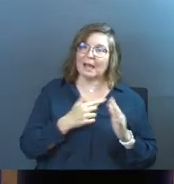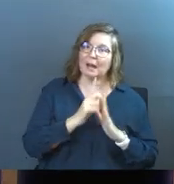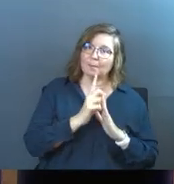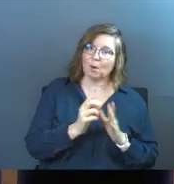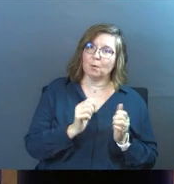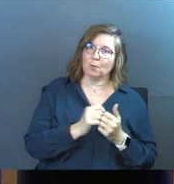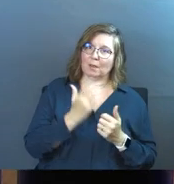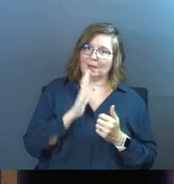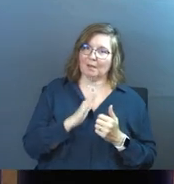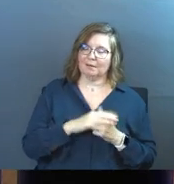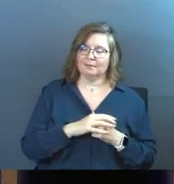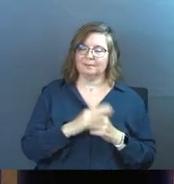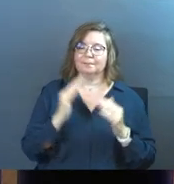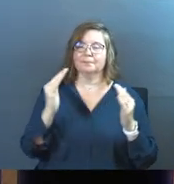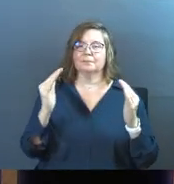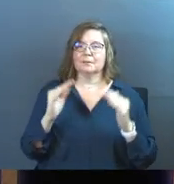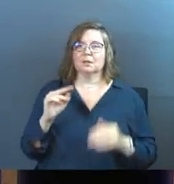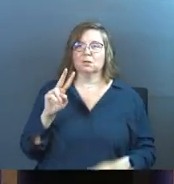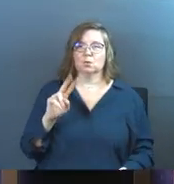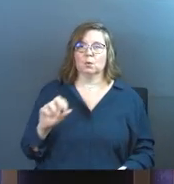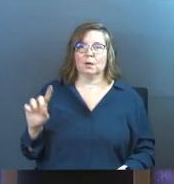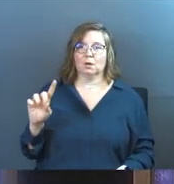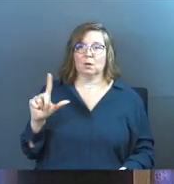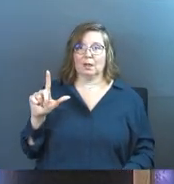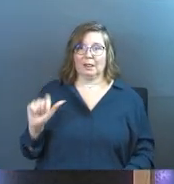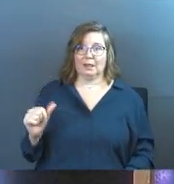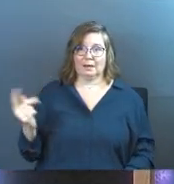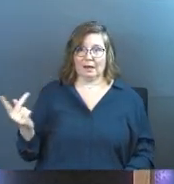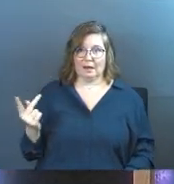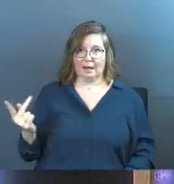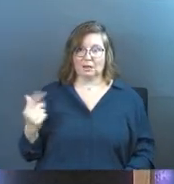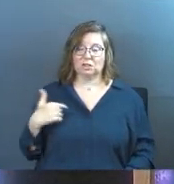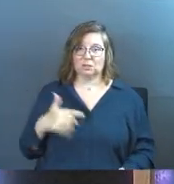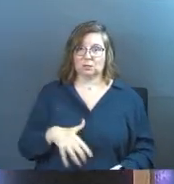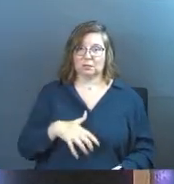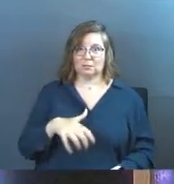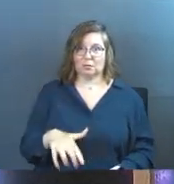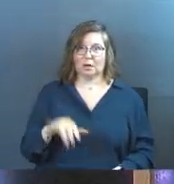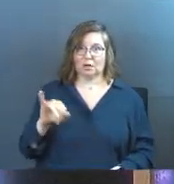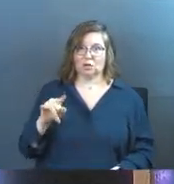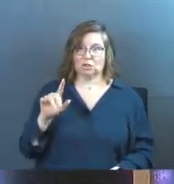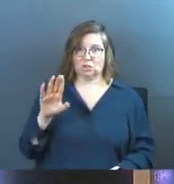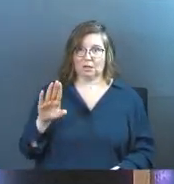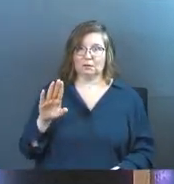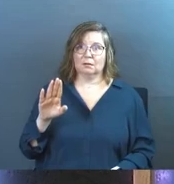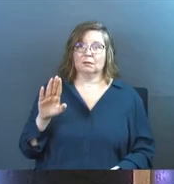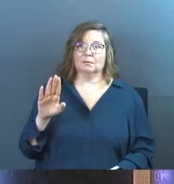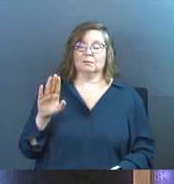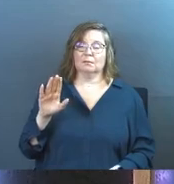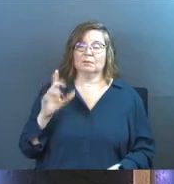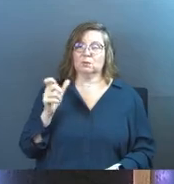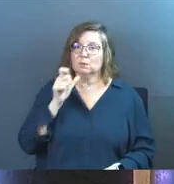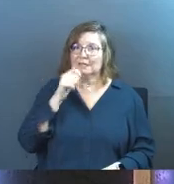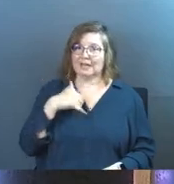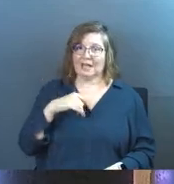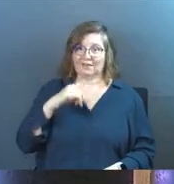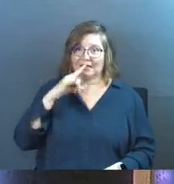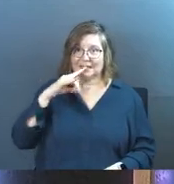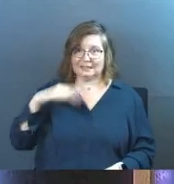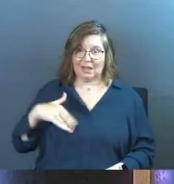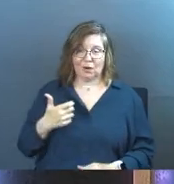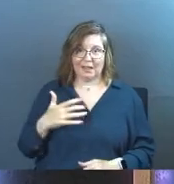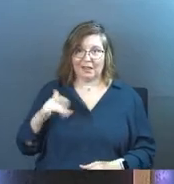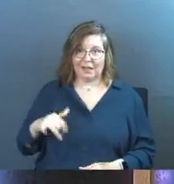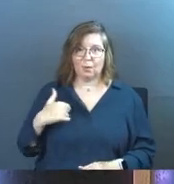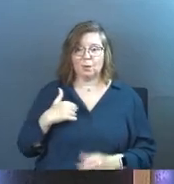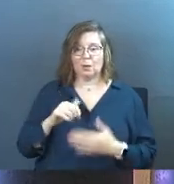is 2001. So Linda and I, she was pregnant with Jacob. So we didn't have kids yet